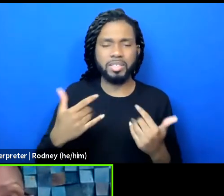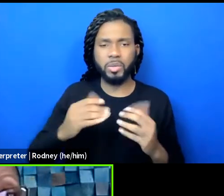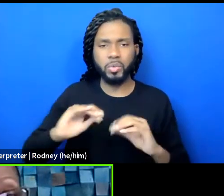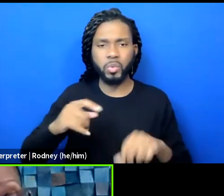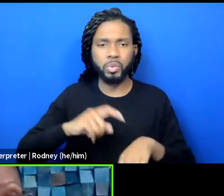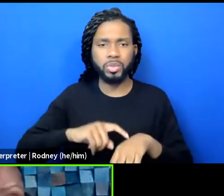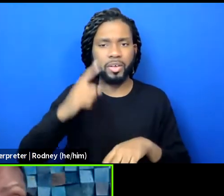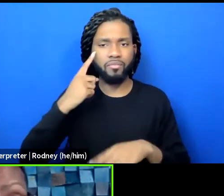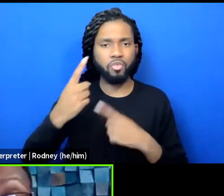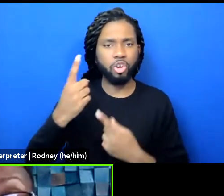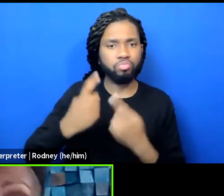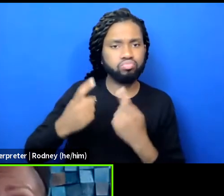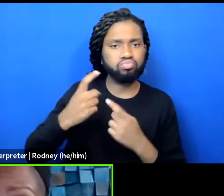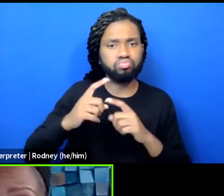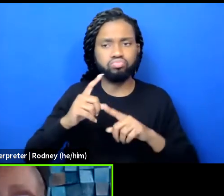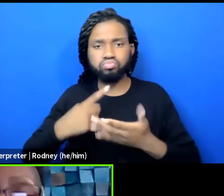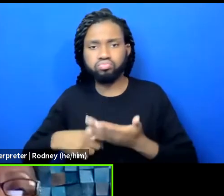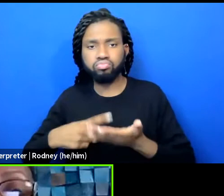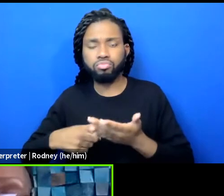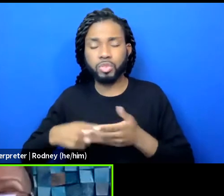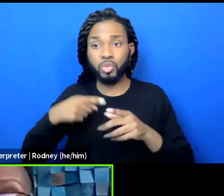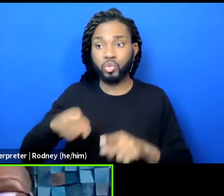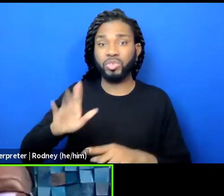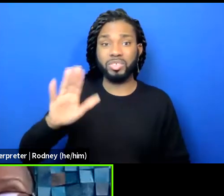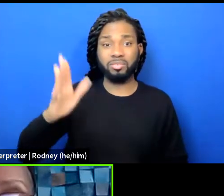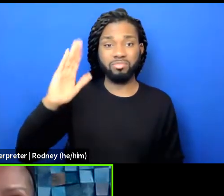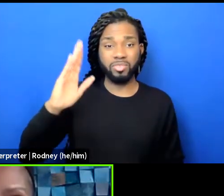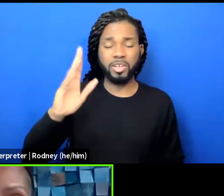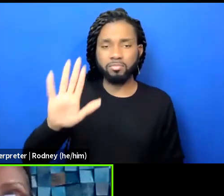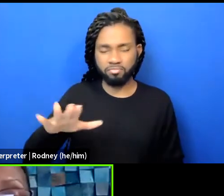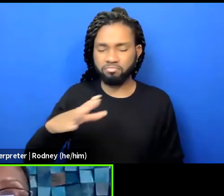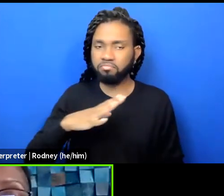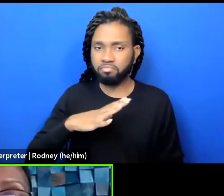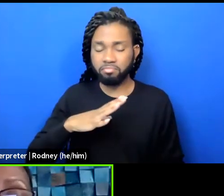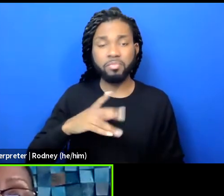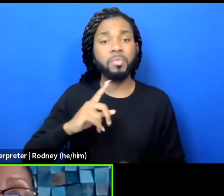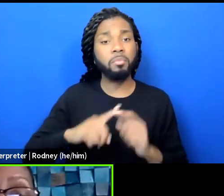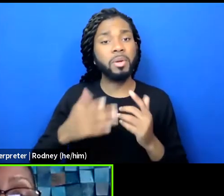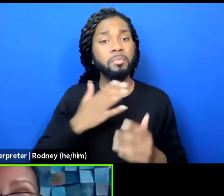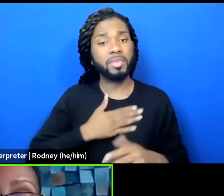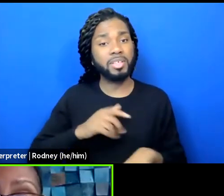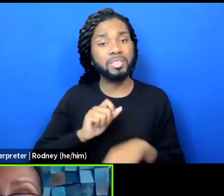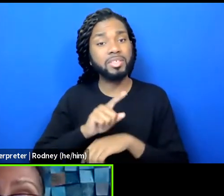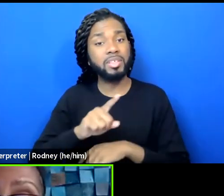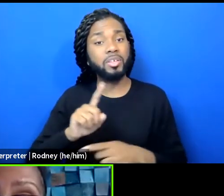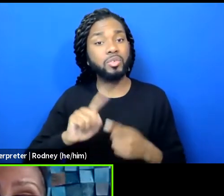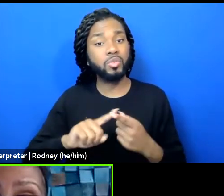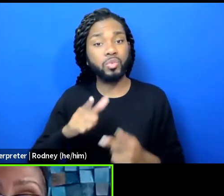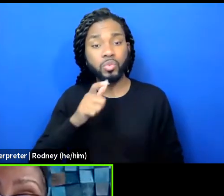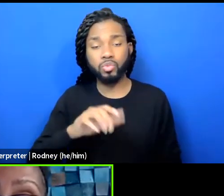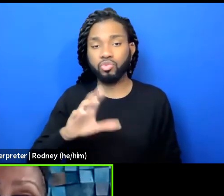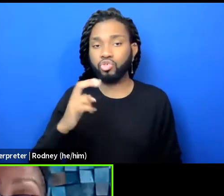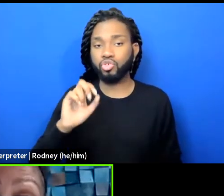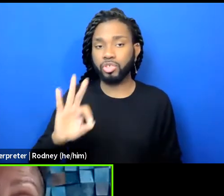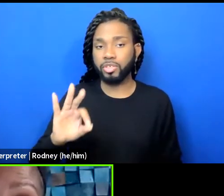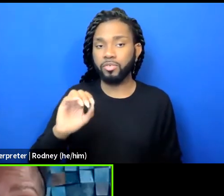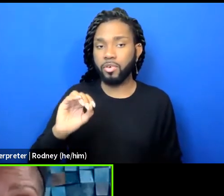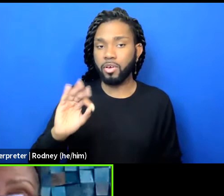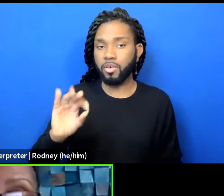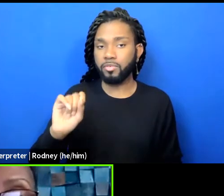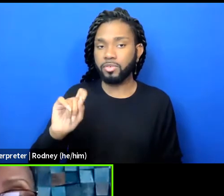come up for you during Mr. Joy's presentation, please feel free to send them to chiefofstaffatarts